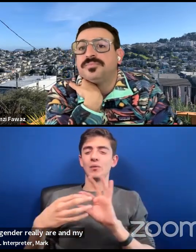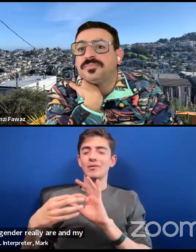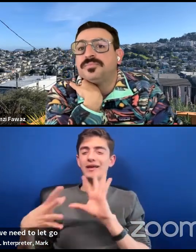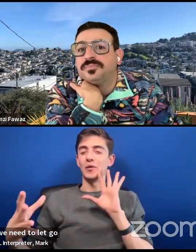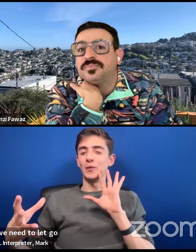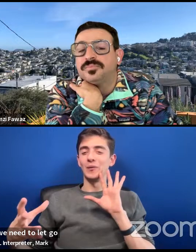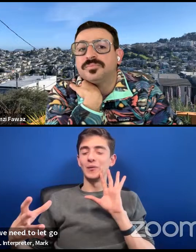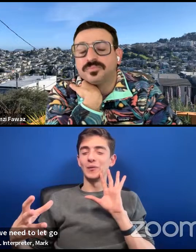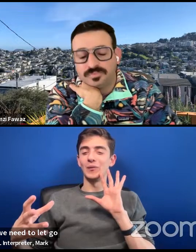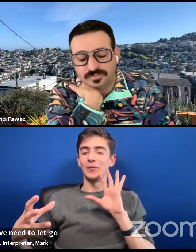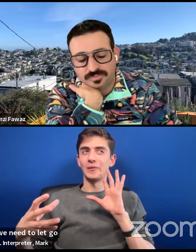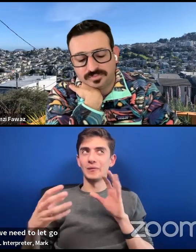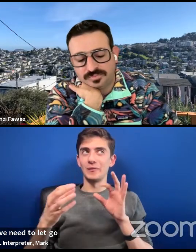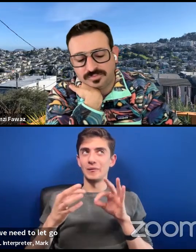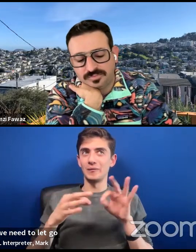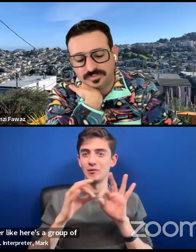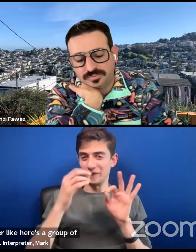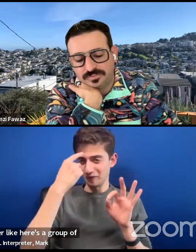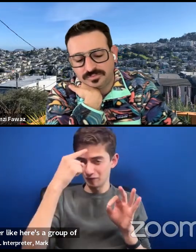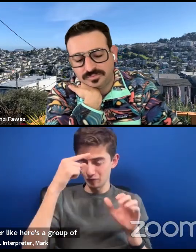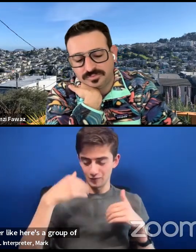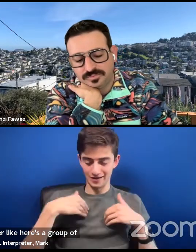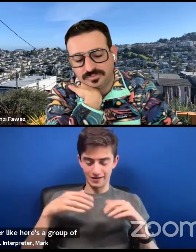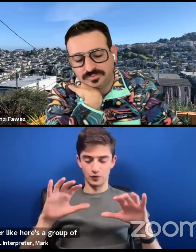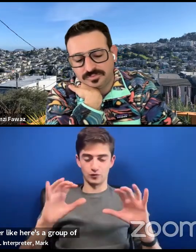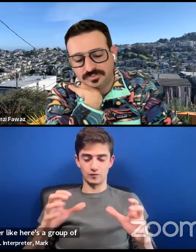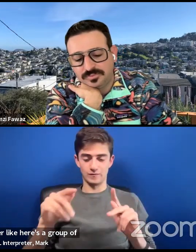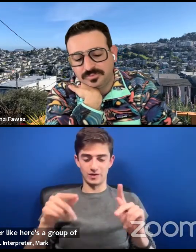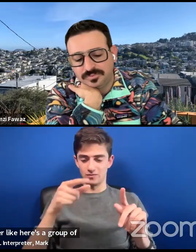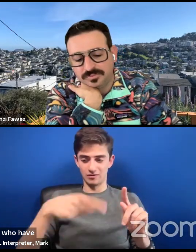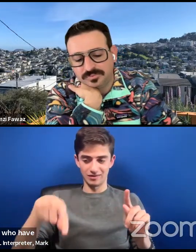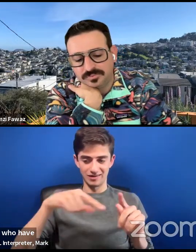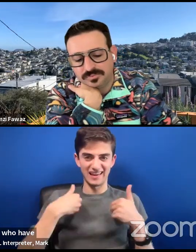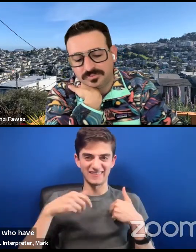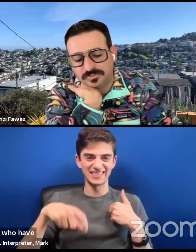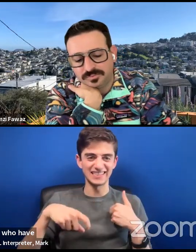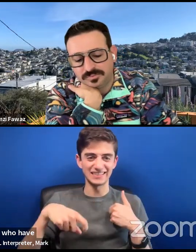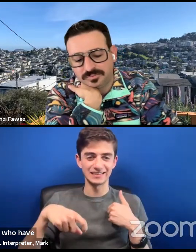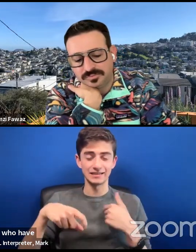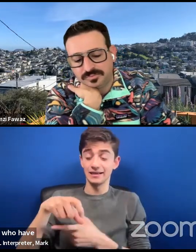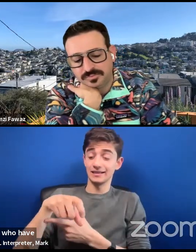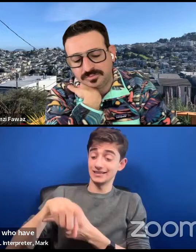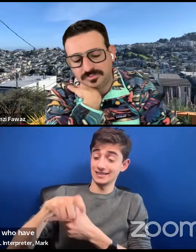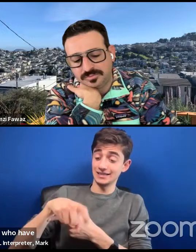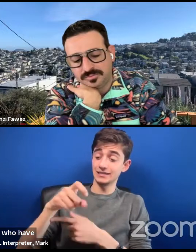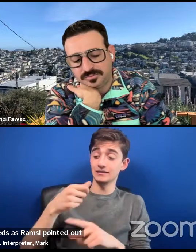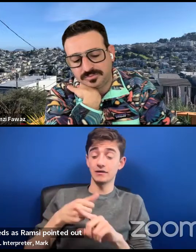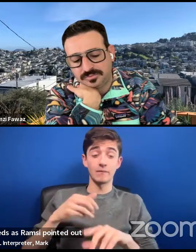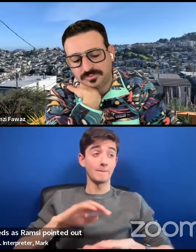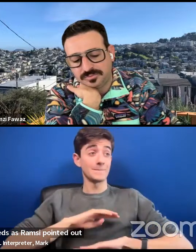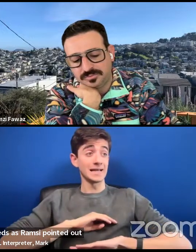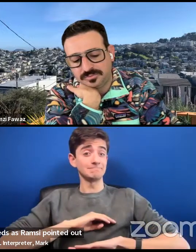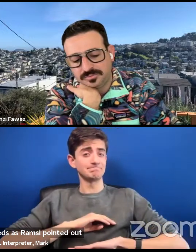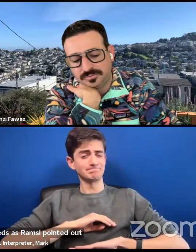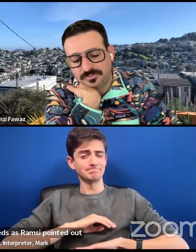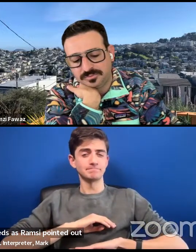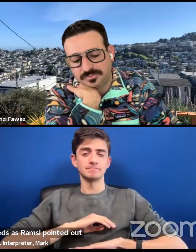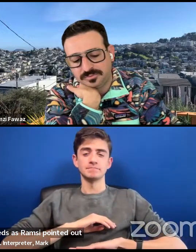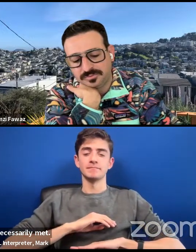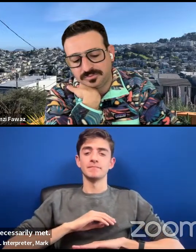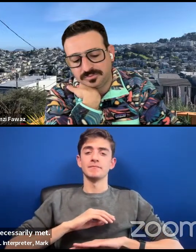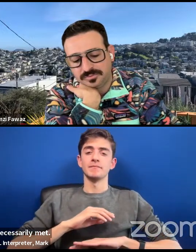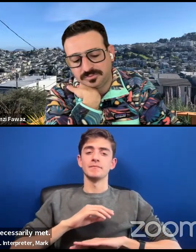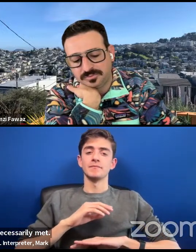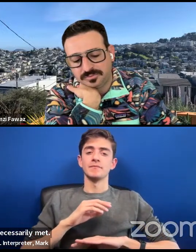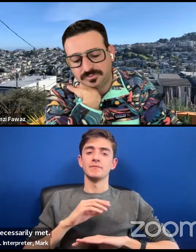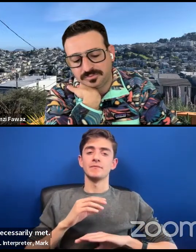here's a group of people who exist, who have needs, as Ramsey pointed out, our needs aren't really necessarily met. I mean, it's a necessary condition to be able to have the right